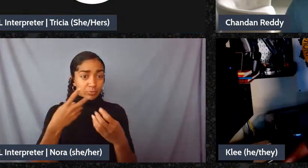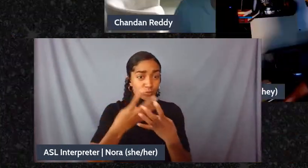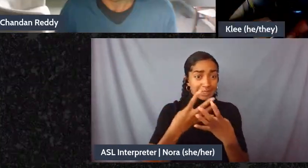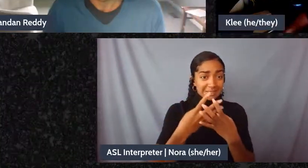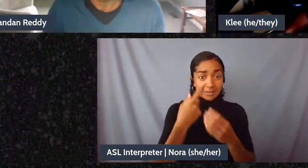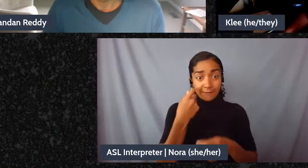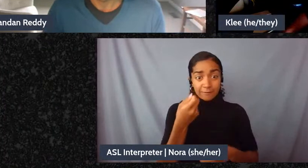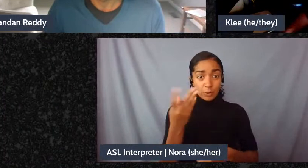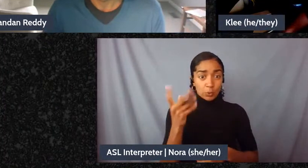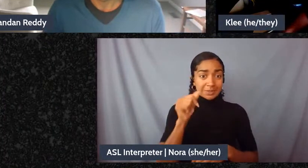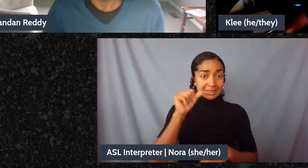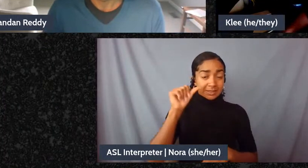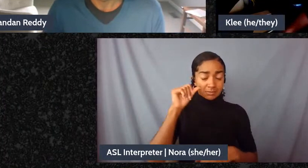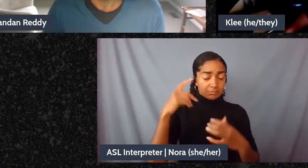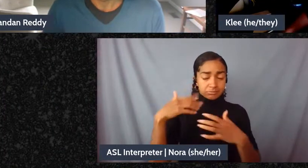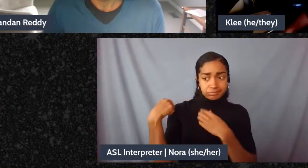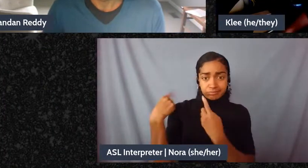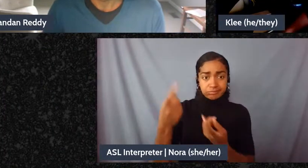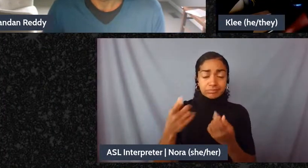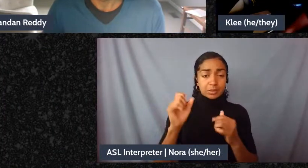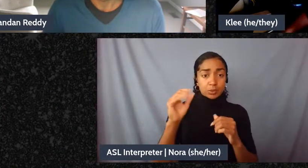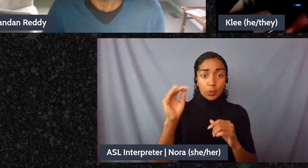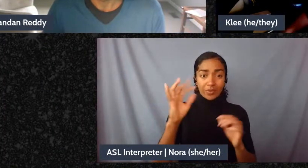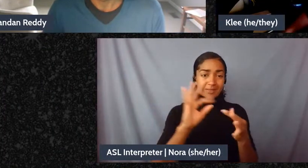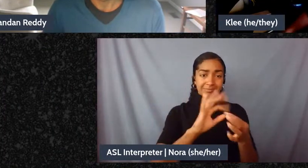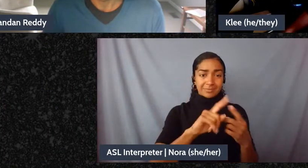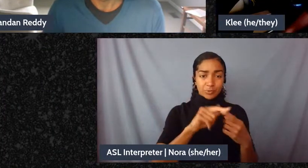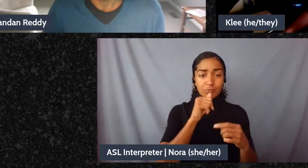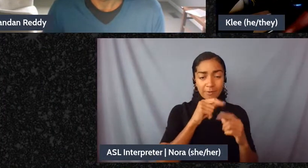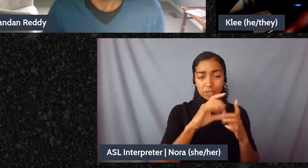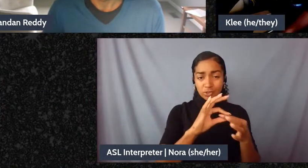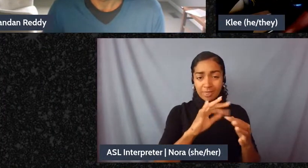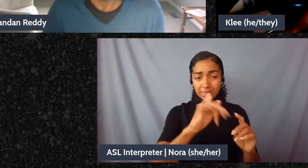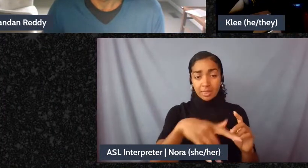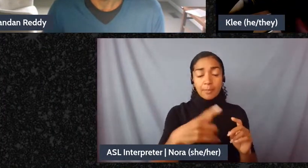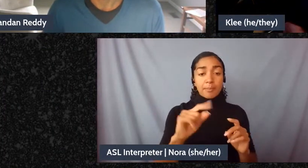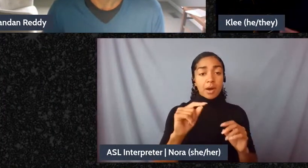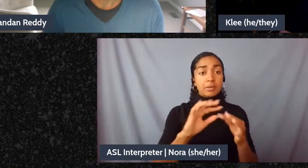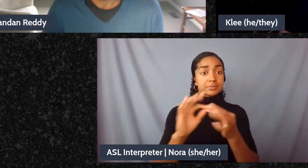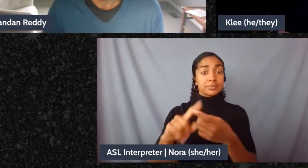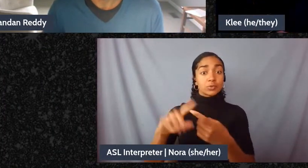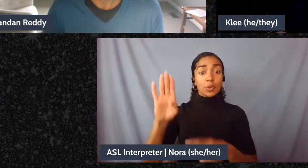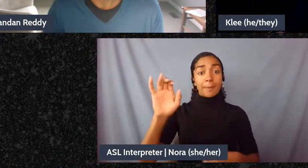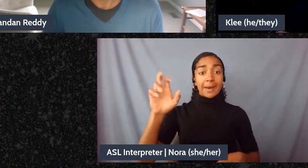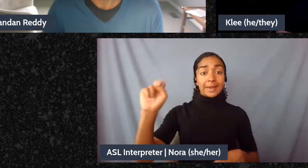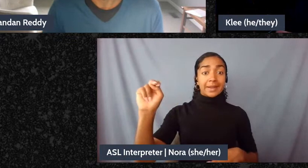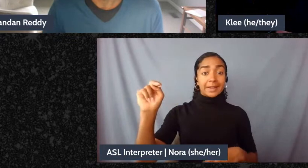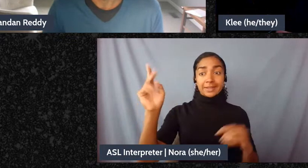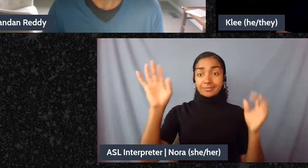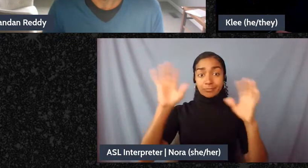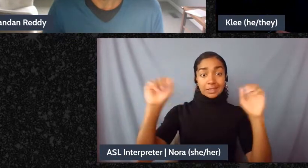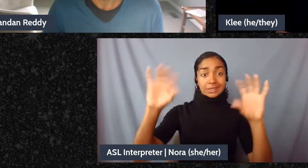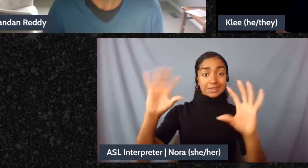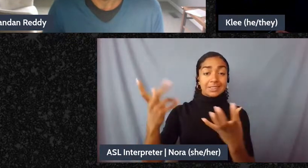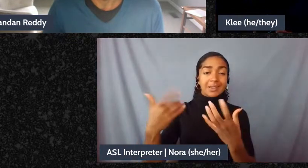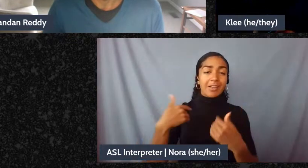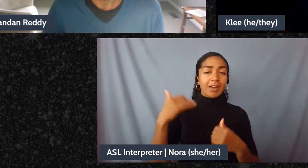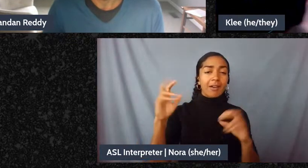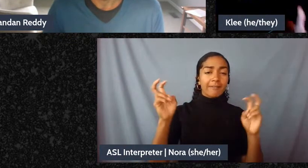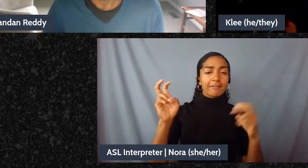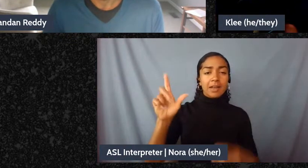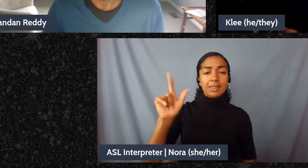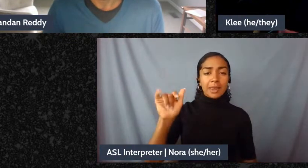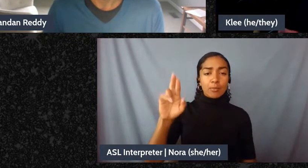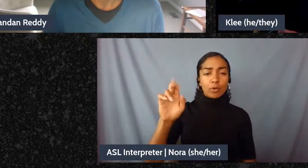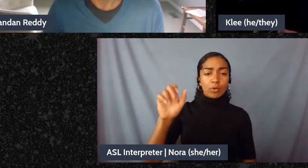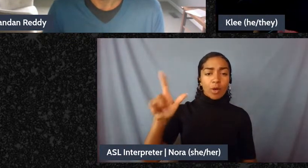terms of the Biden administration that there's an inconvenient bit of liberal fantasy and fallacy. I wrote a critique of